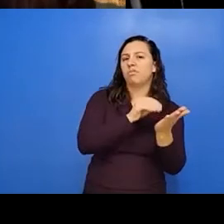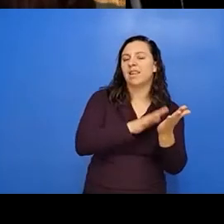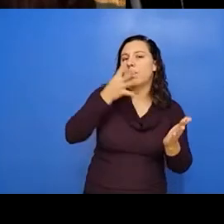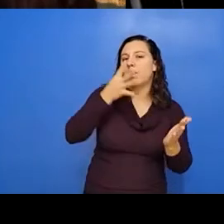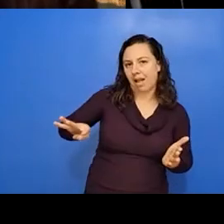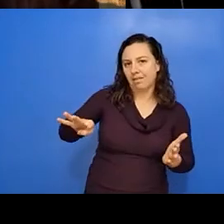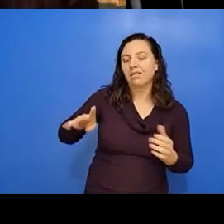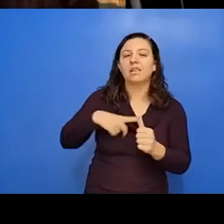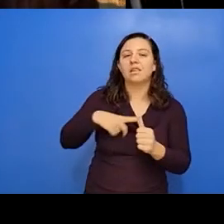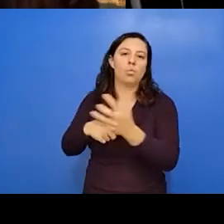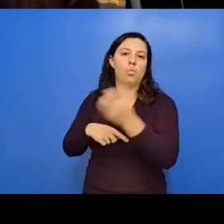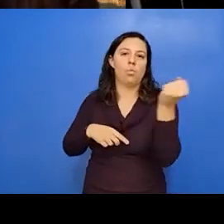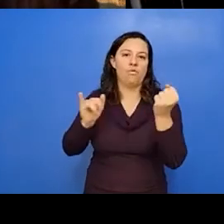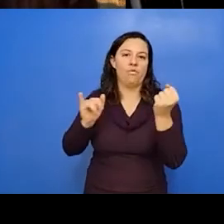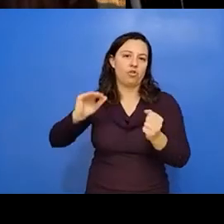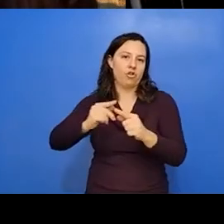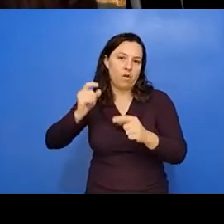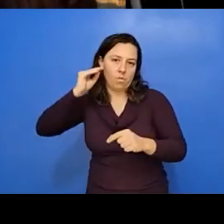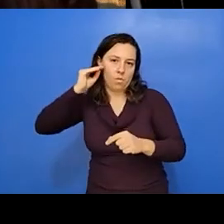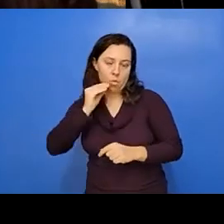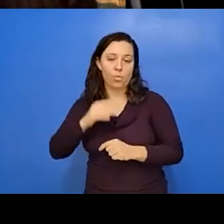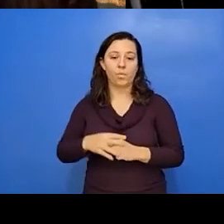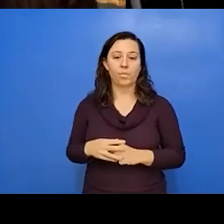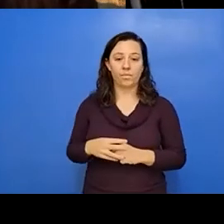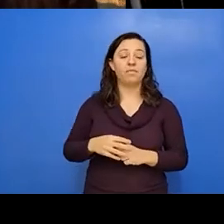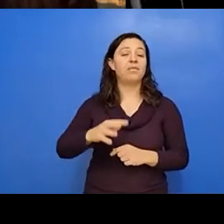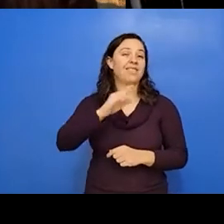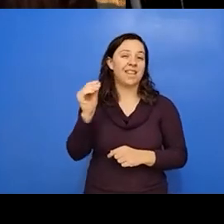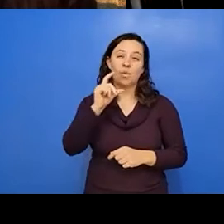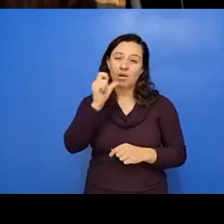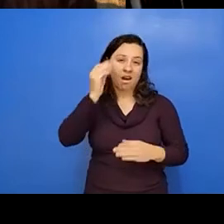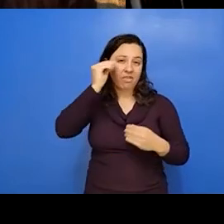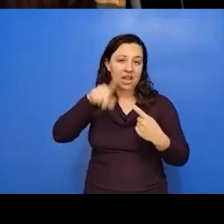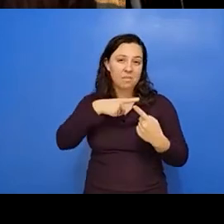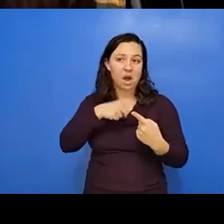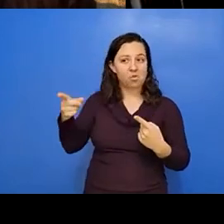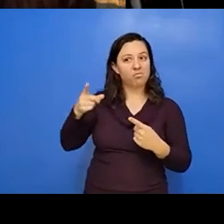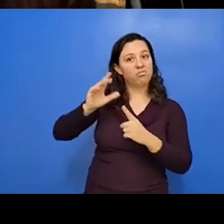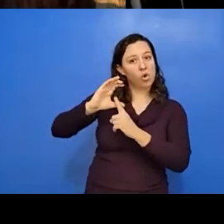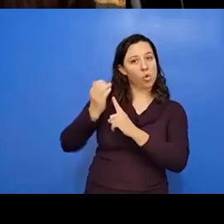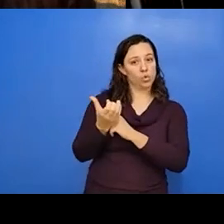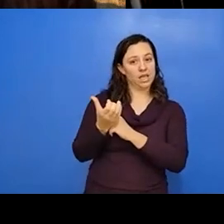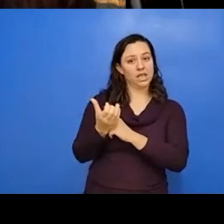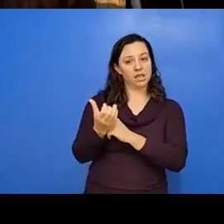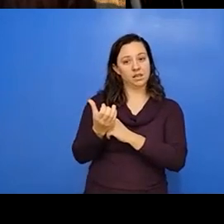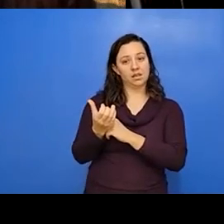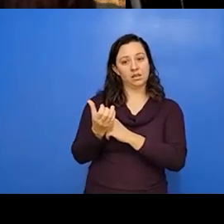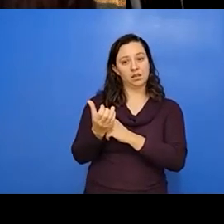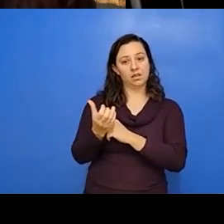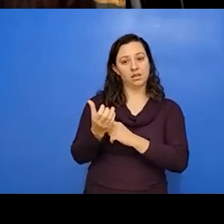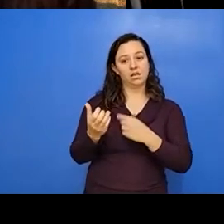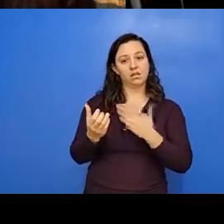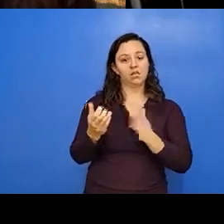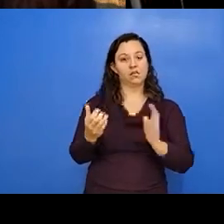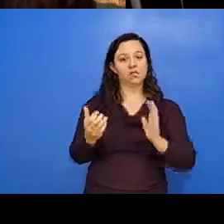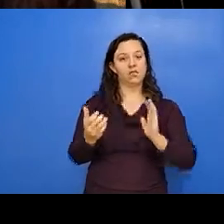removal. Um, really discounting the fact that culturally our children are often raised